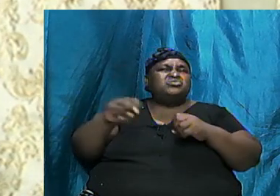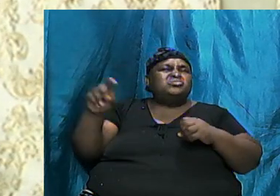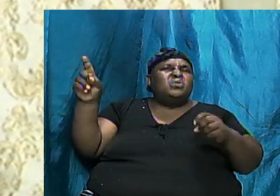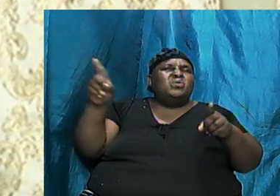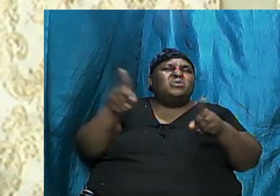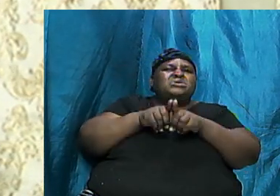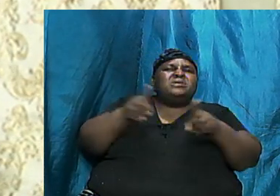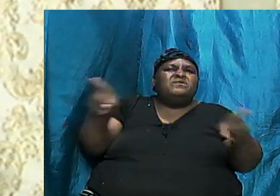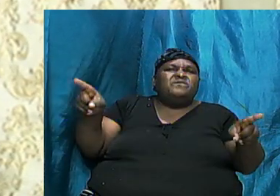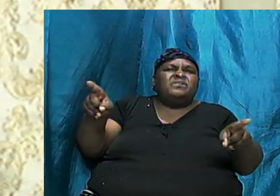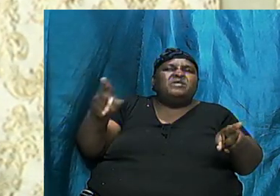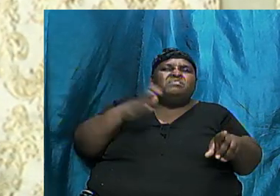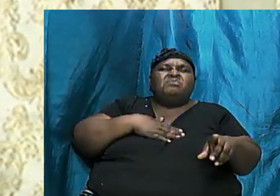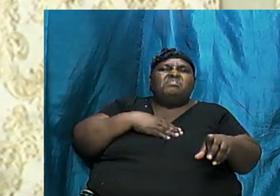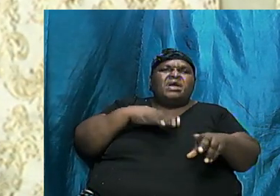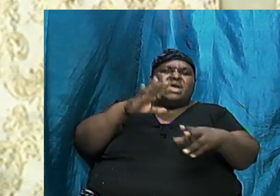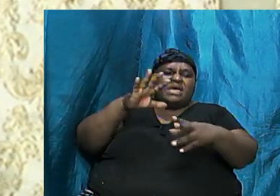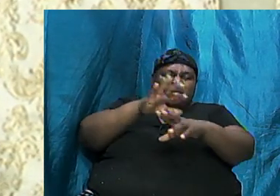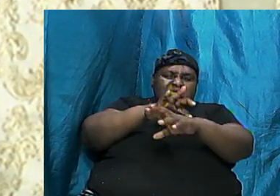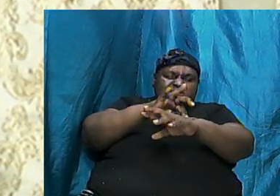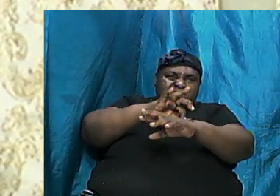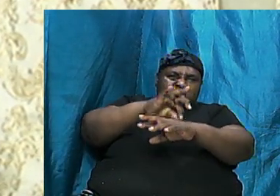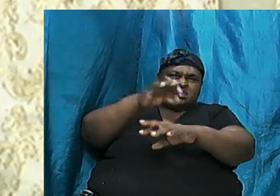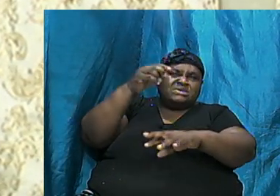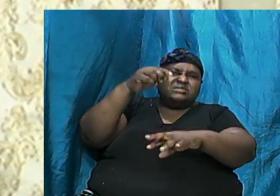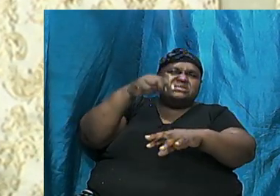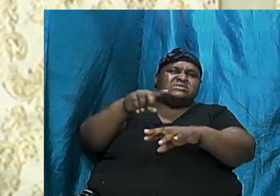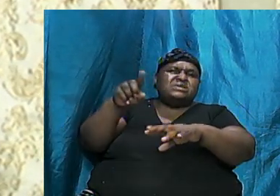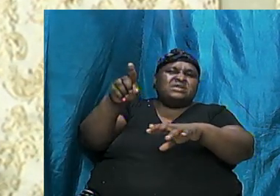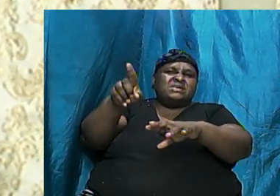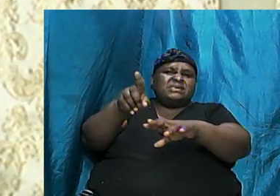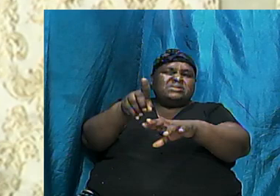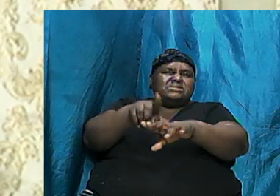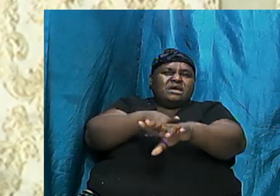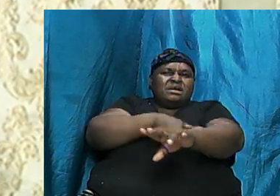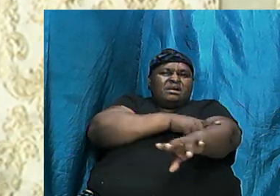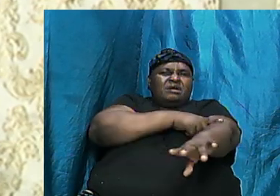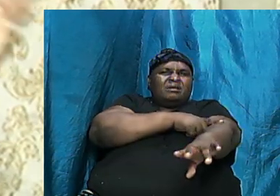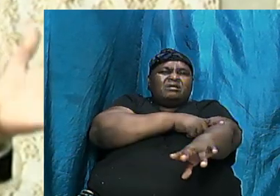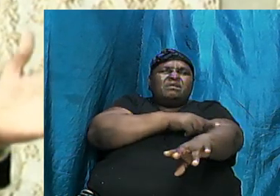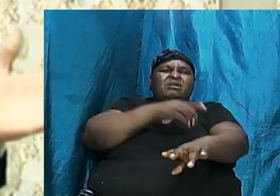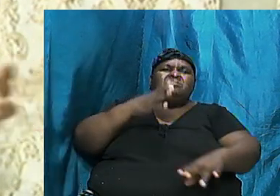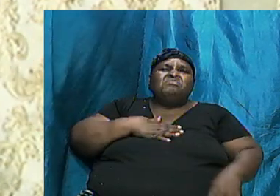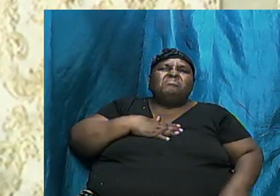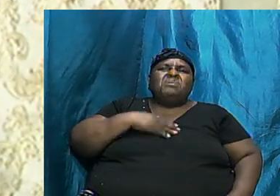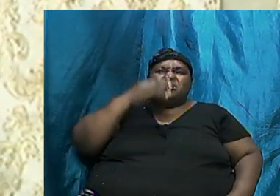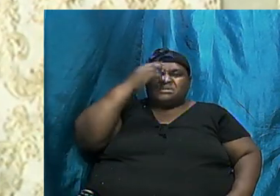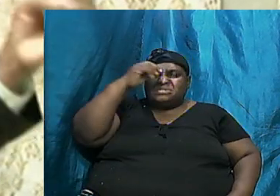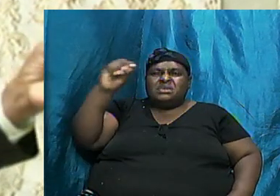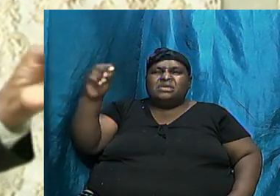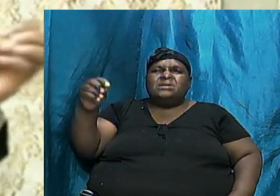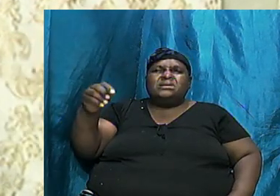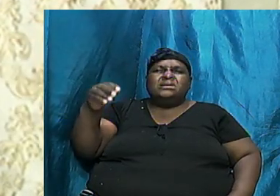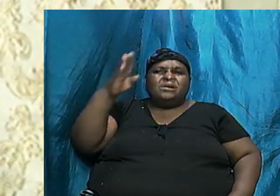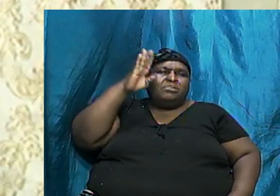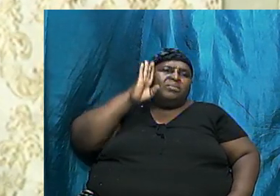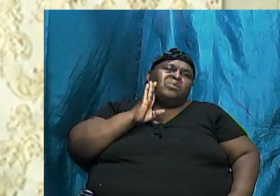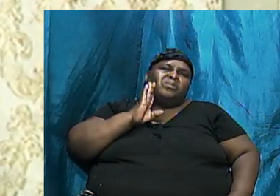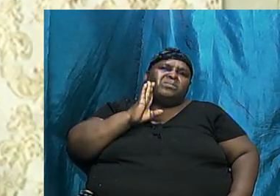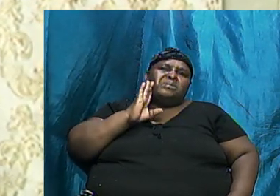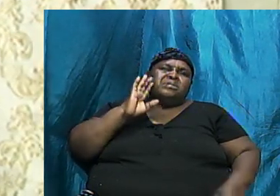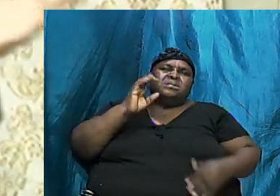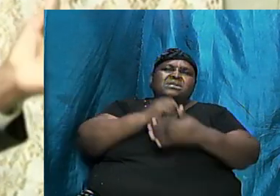my skin is dark and yours is brown? Why are some Caucasians and some Indians and